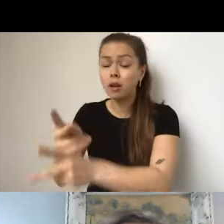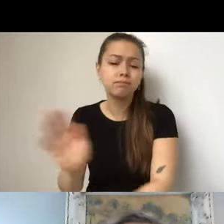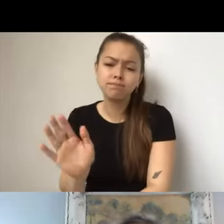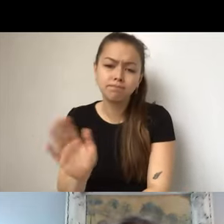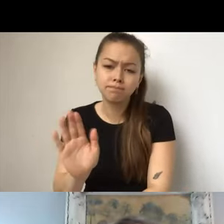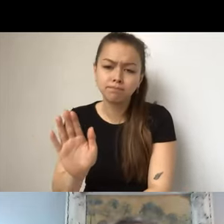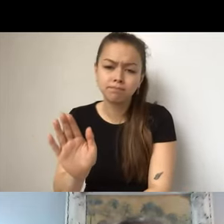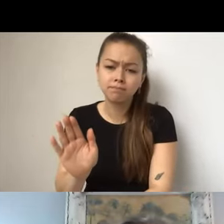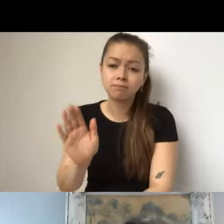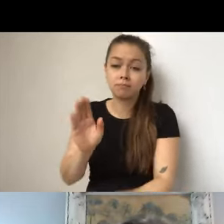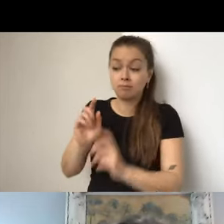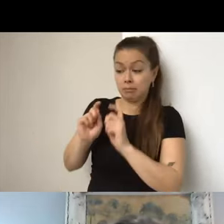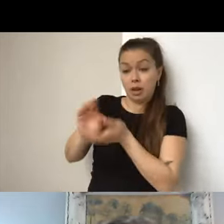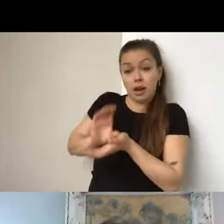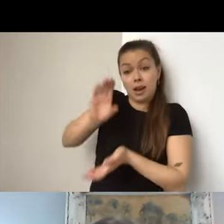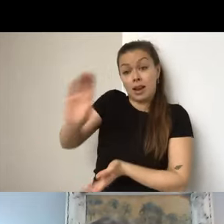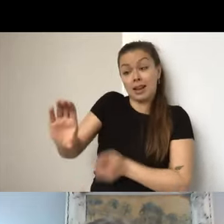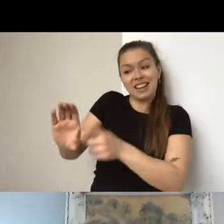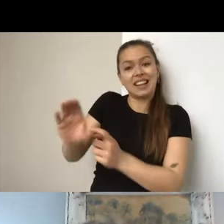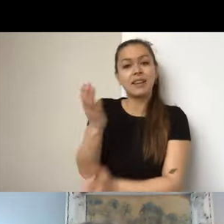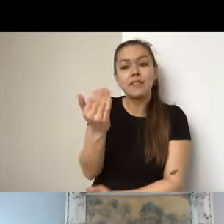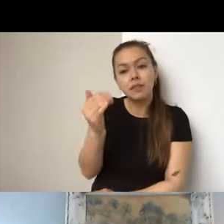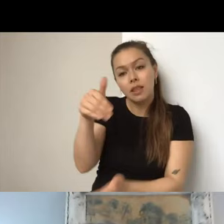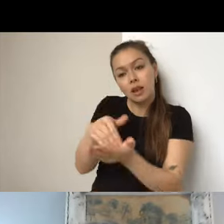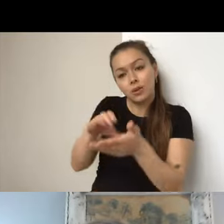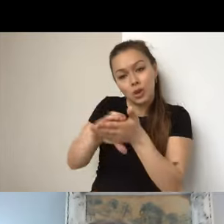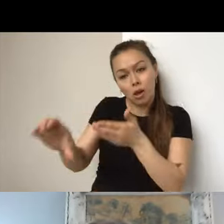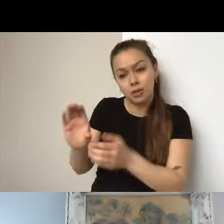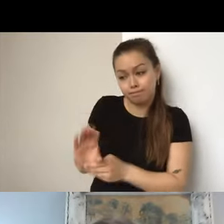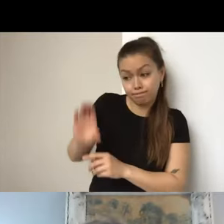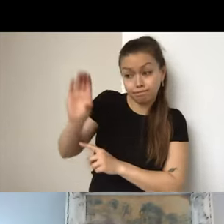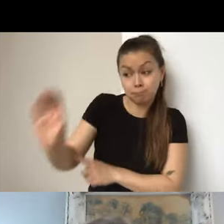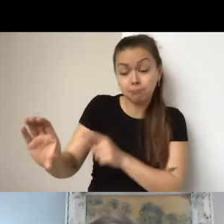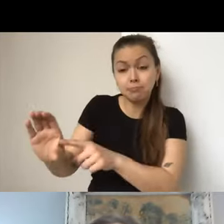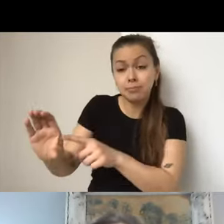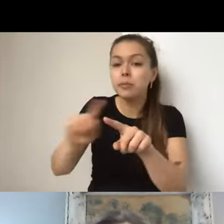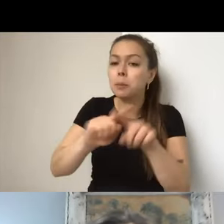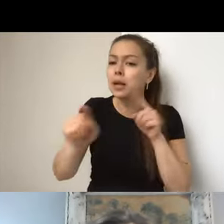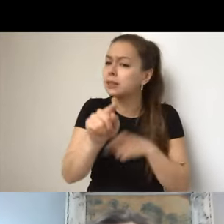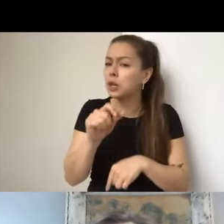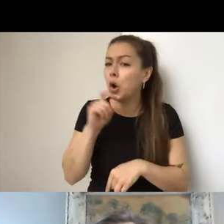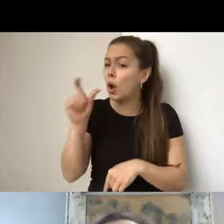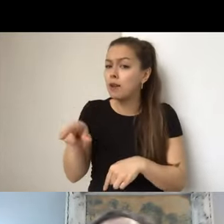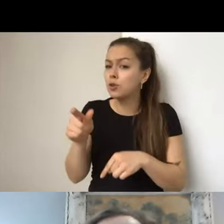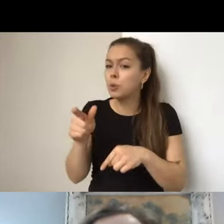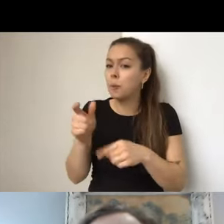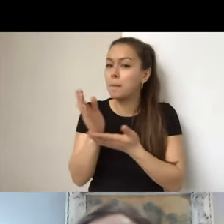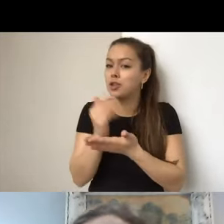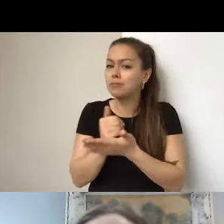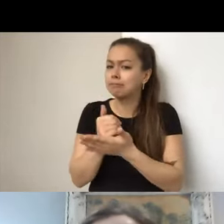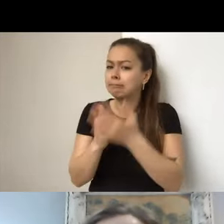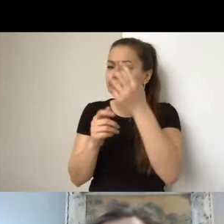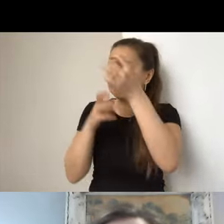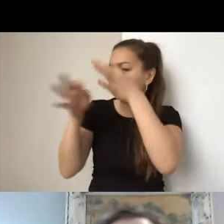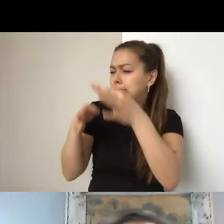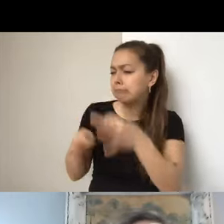funding, but you don't have to provide a budget. And when you come to this program, unlike other grant programs, what you're proposing